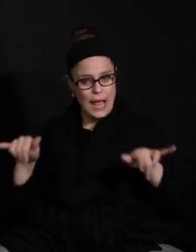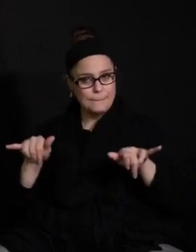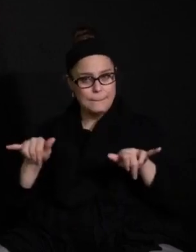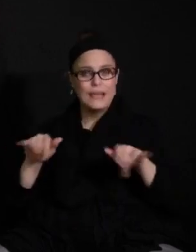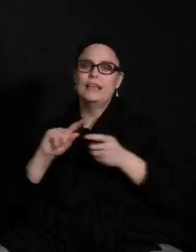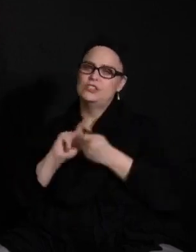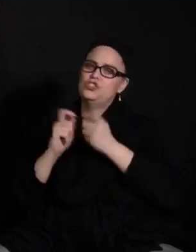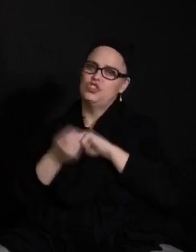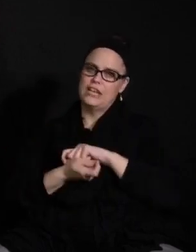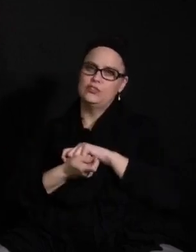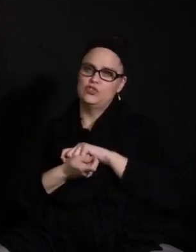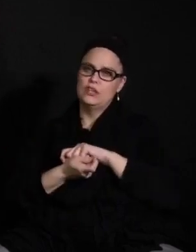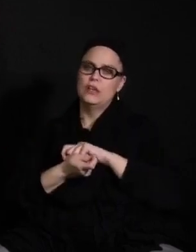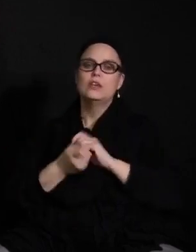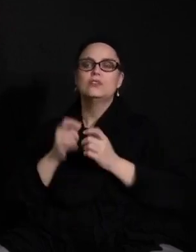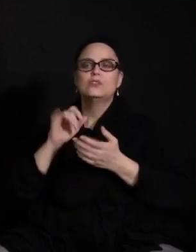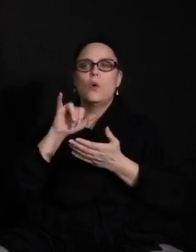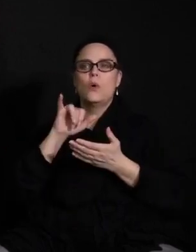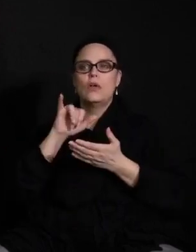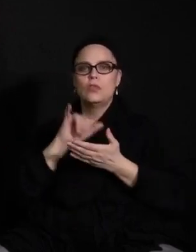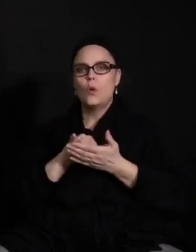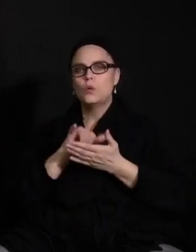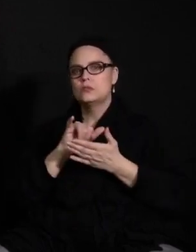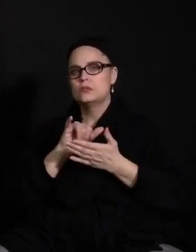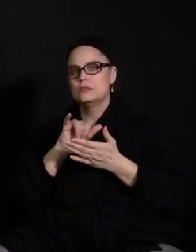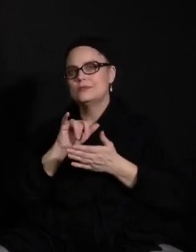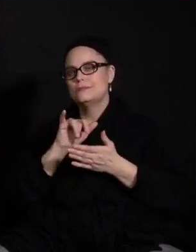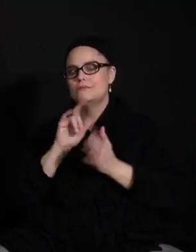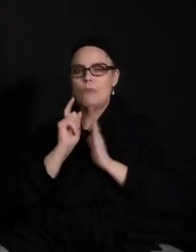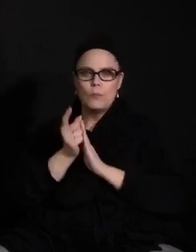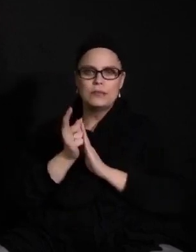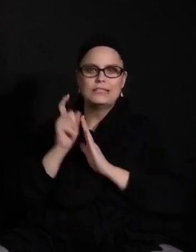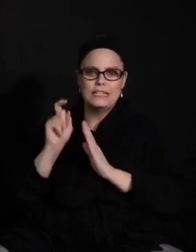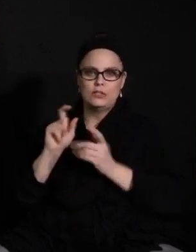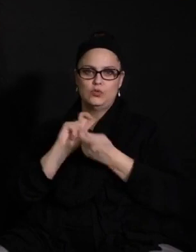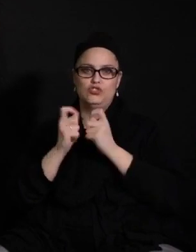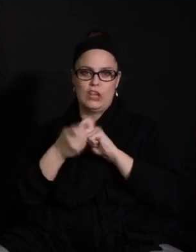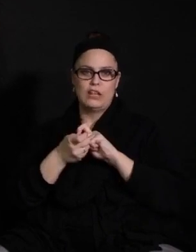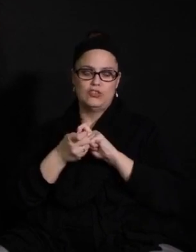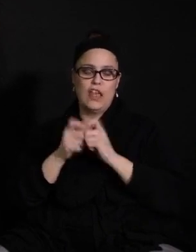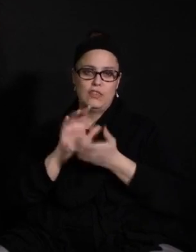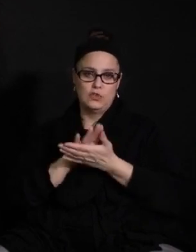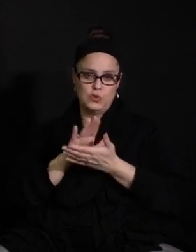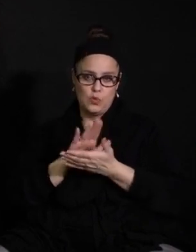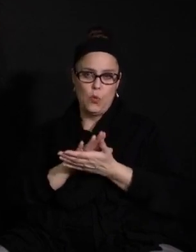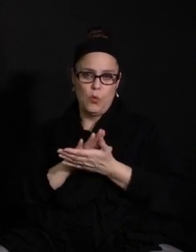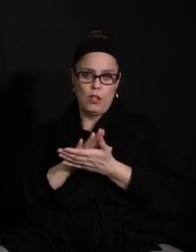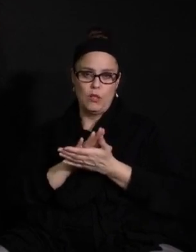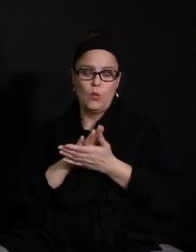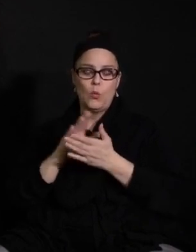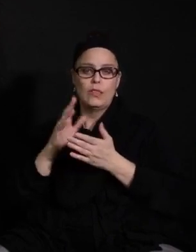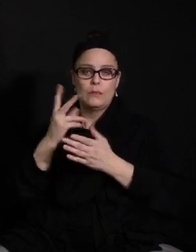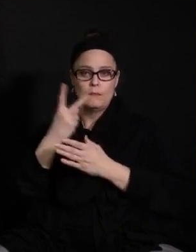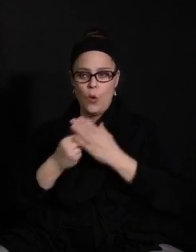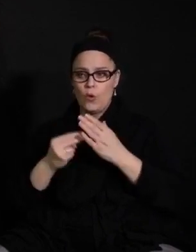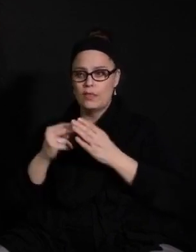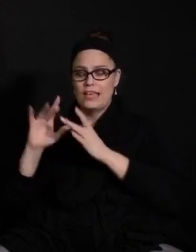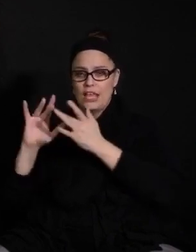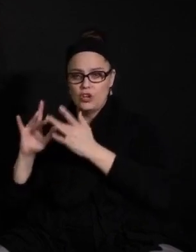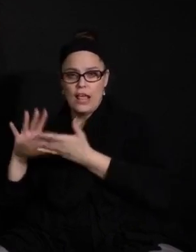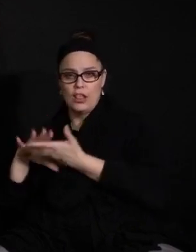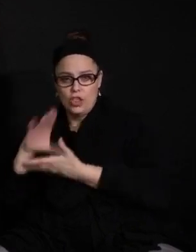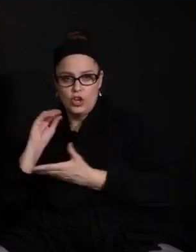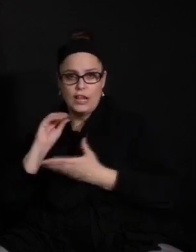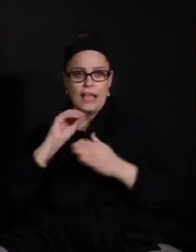has changed. And so those movements need to also change at the school for the in person and virtual learning going on. We appreciate the